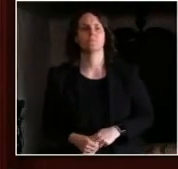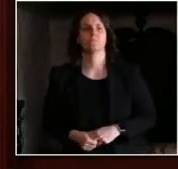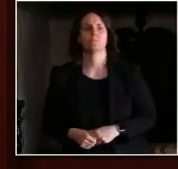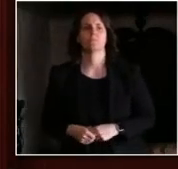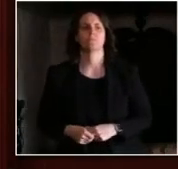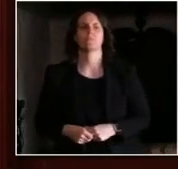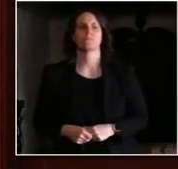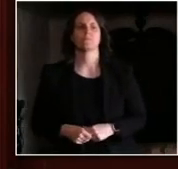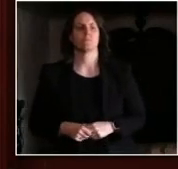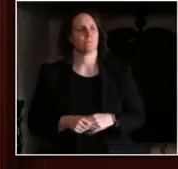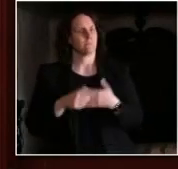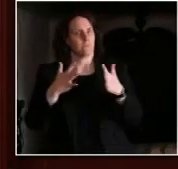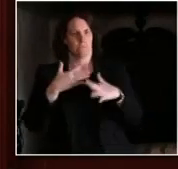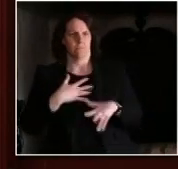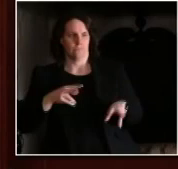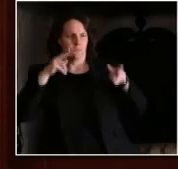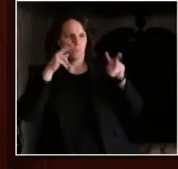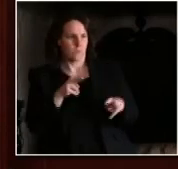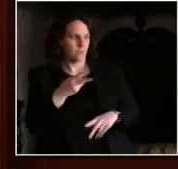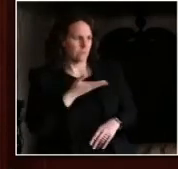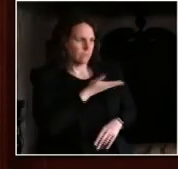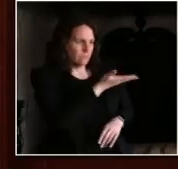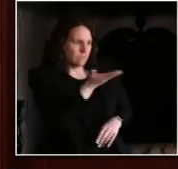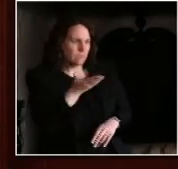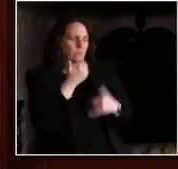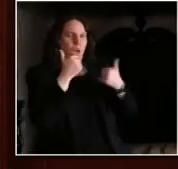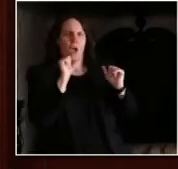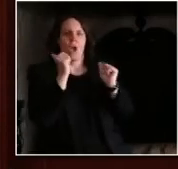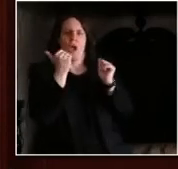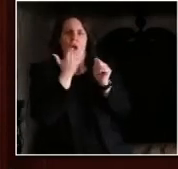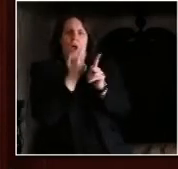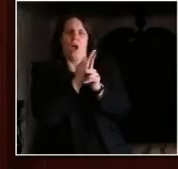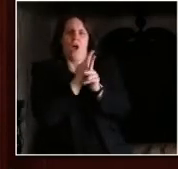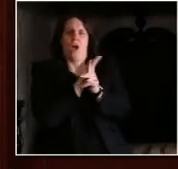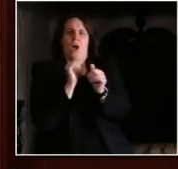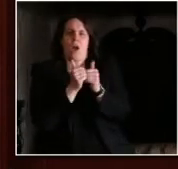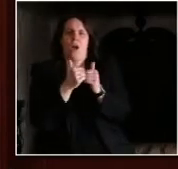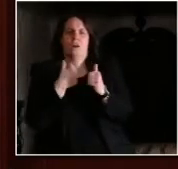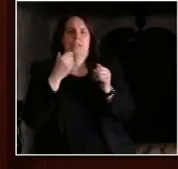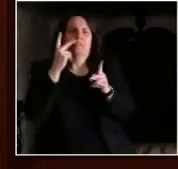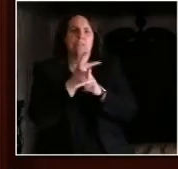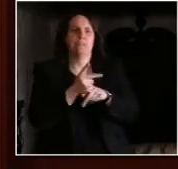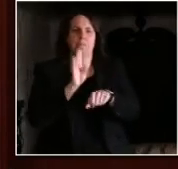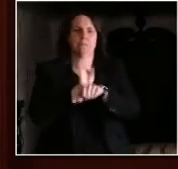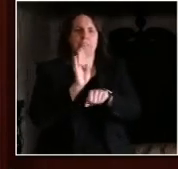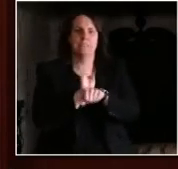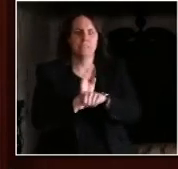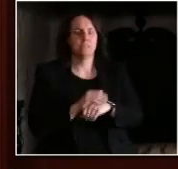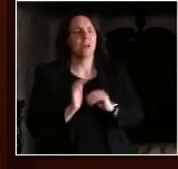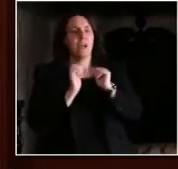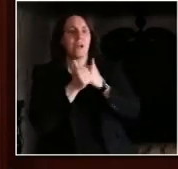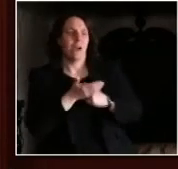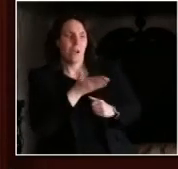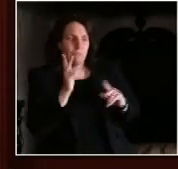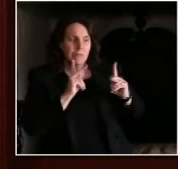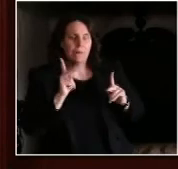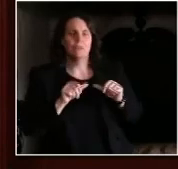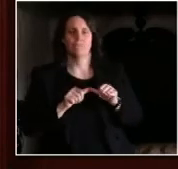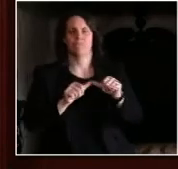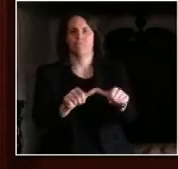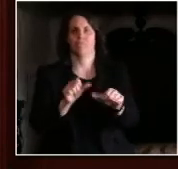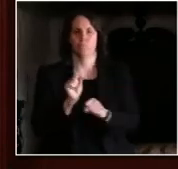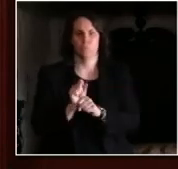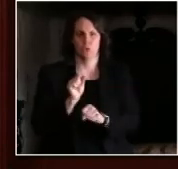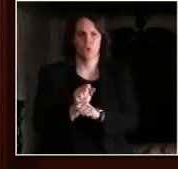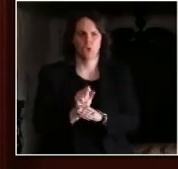when do we reopen the economy and what does that look like, we have work to do. At all of our workplaces, we need to be looking